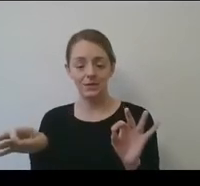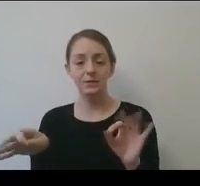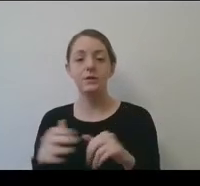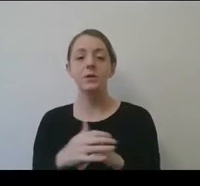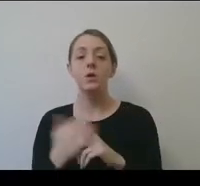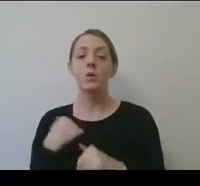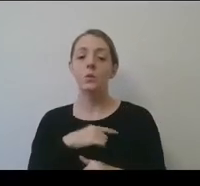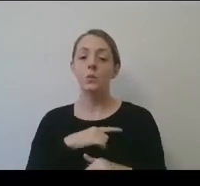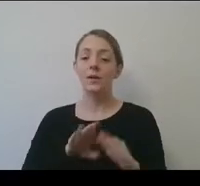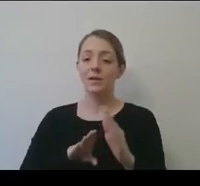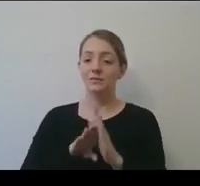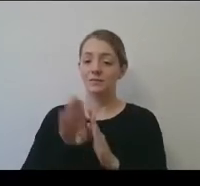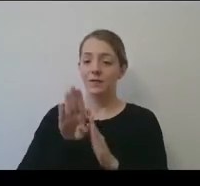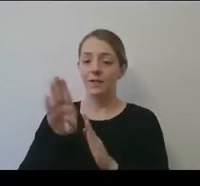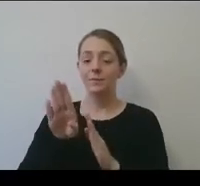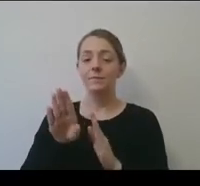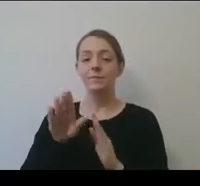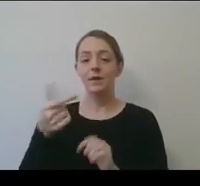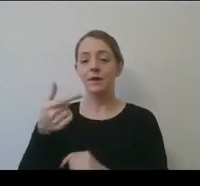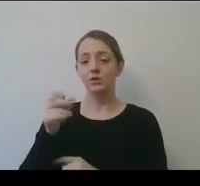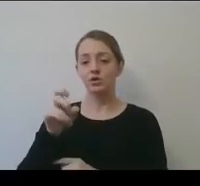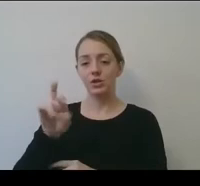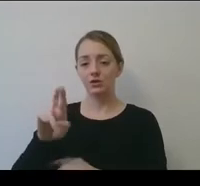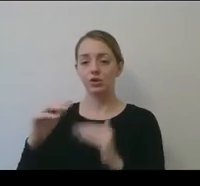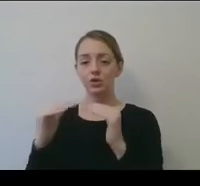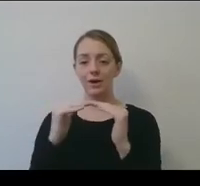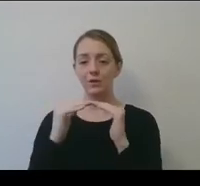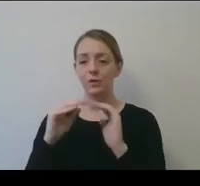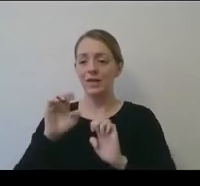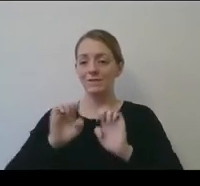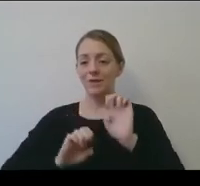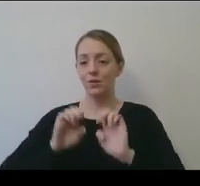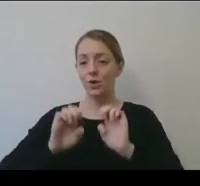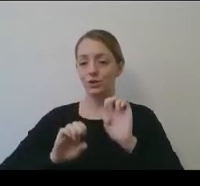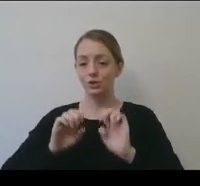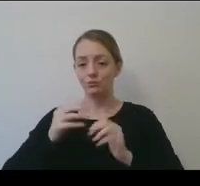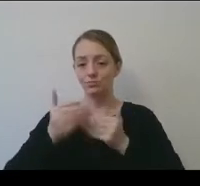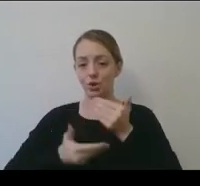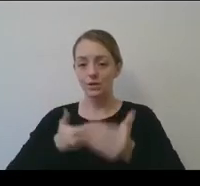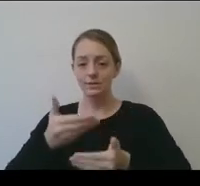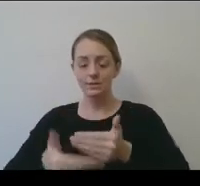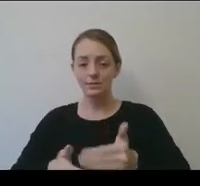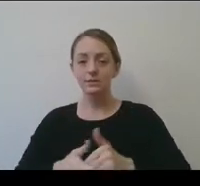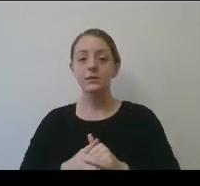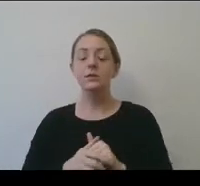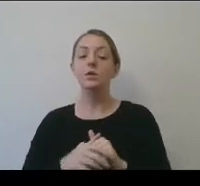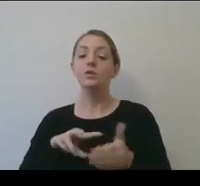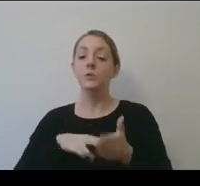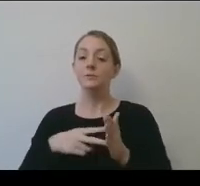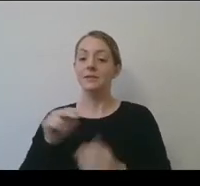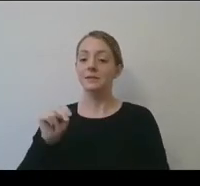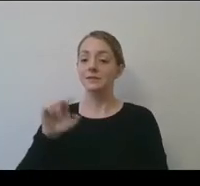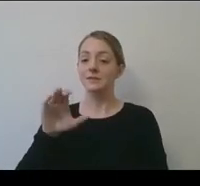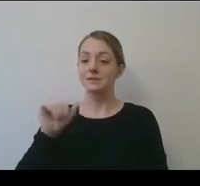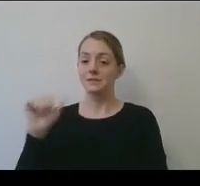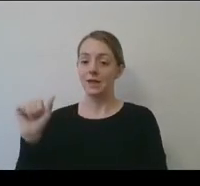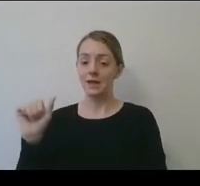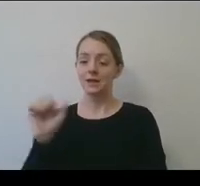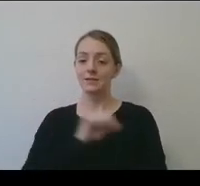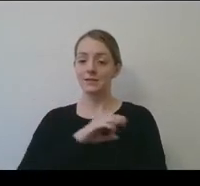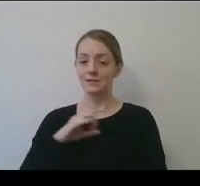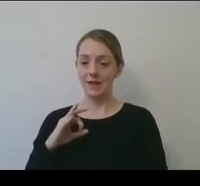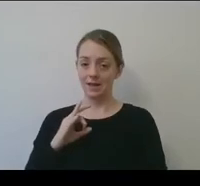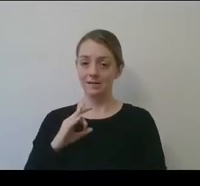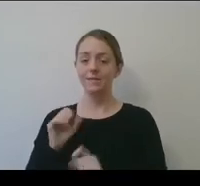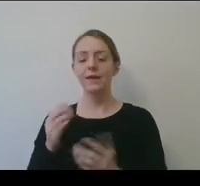gender equity evaluation process. And essentially what this is, is it offers NCA staff an opportunity to submit